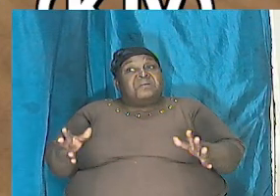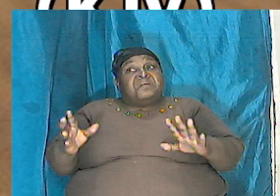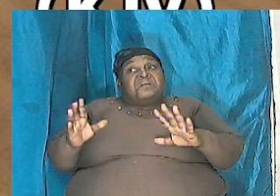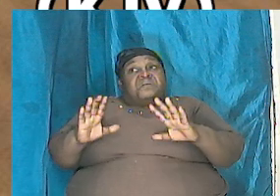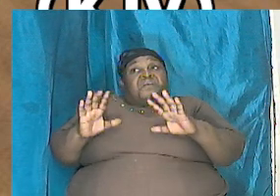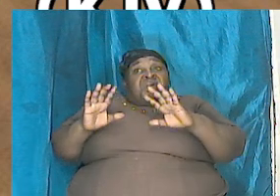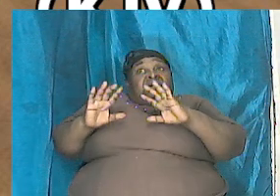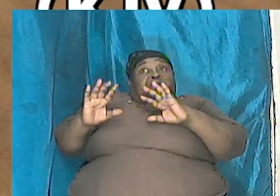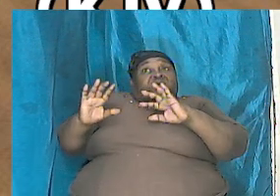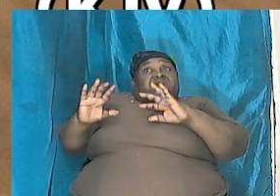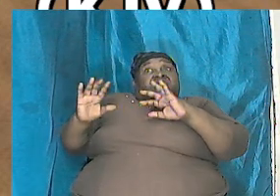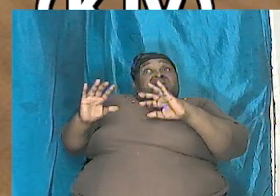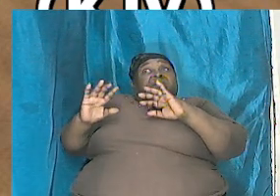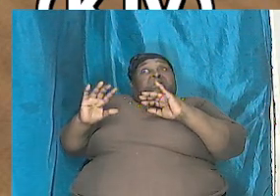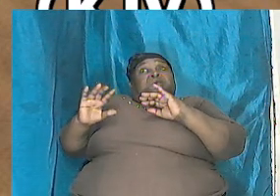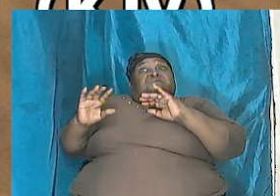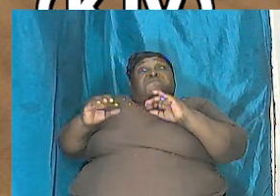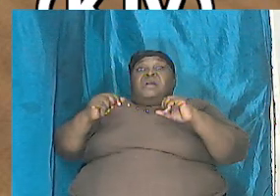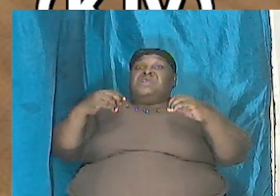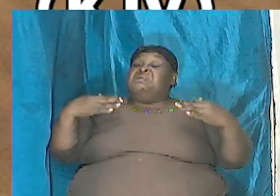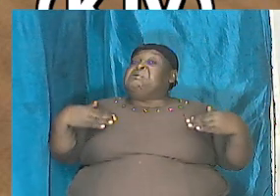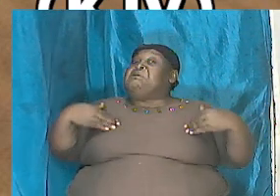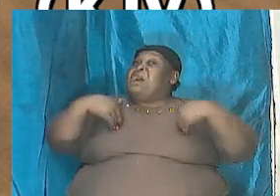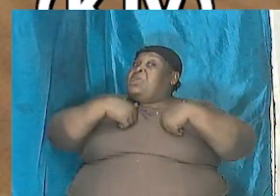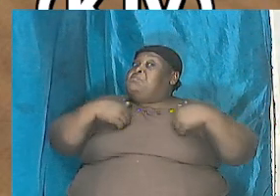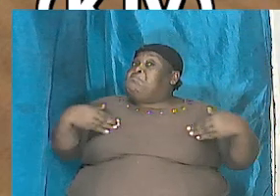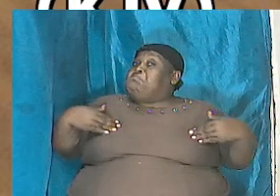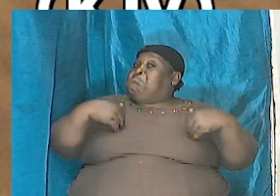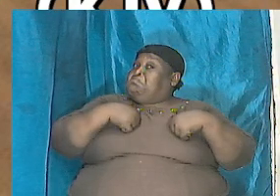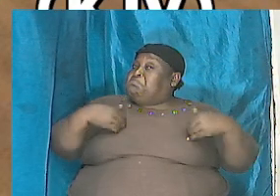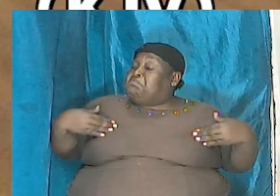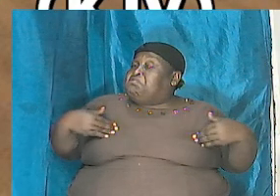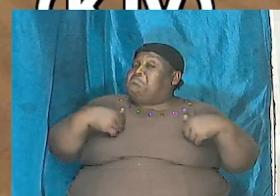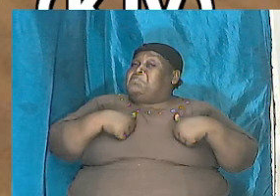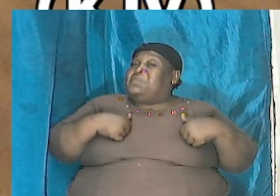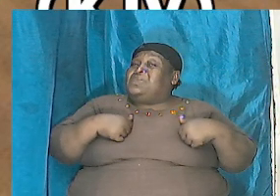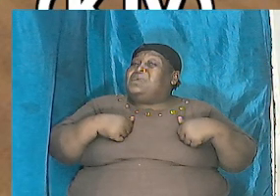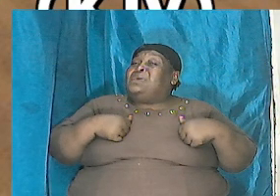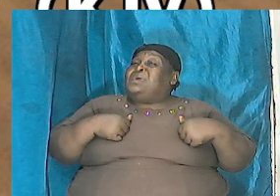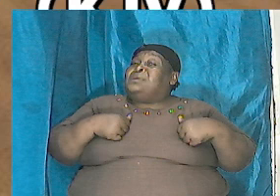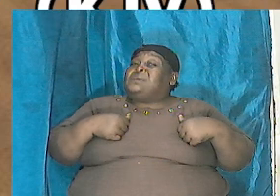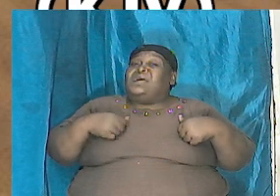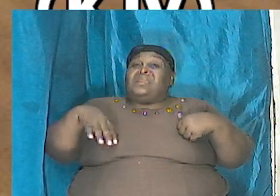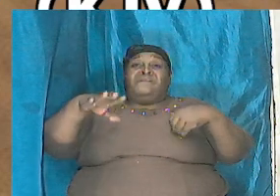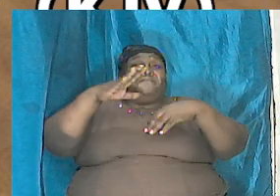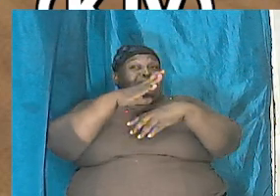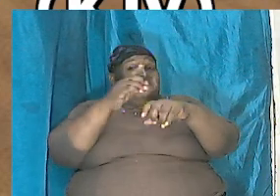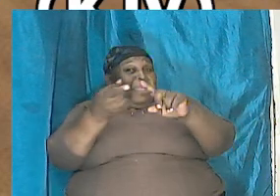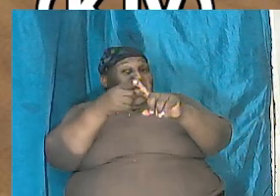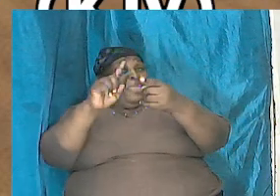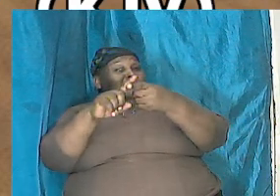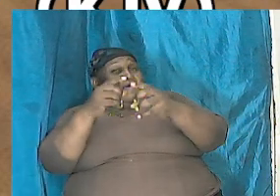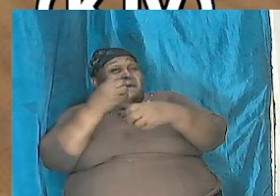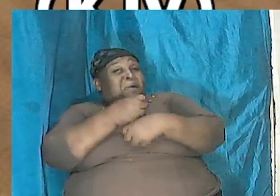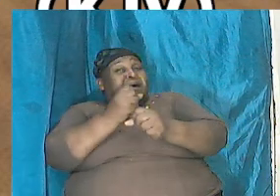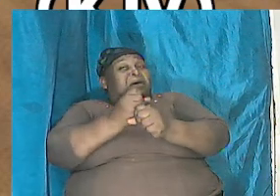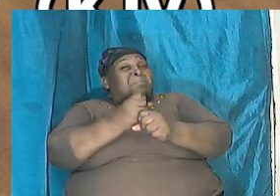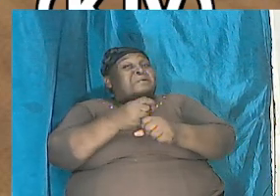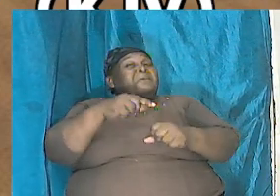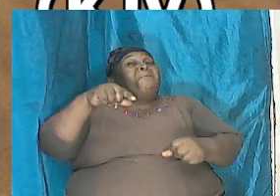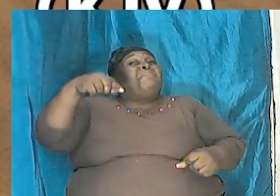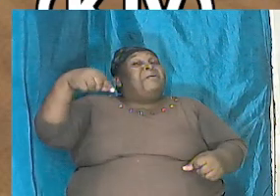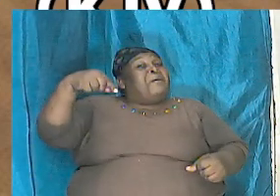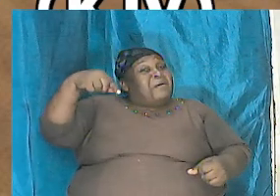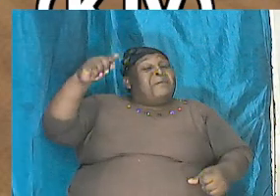or will thou bind him for thy maidens shall the companions make a banquet of him